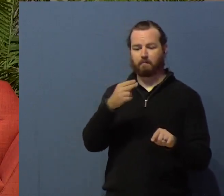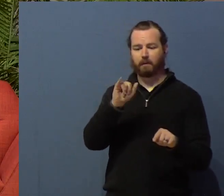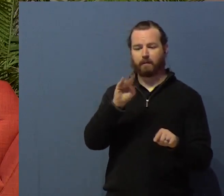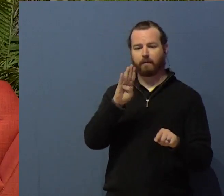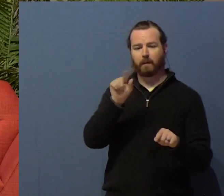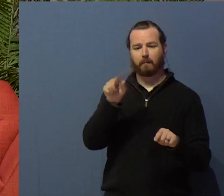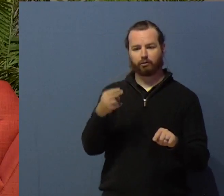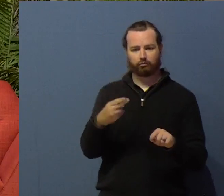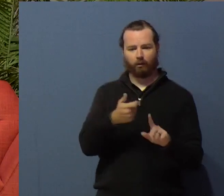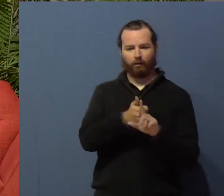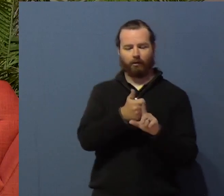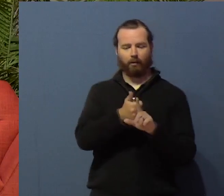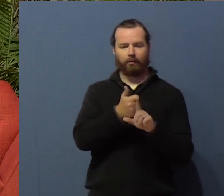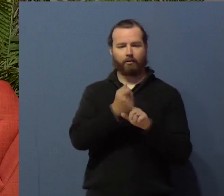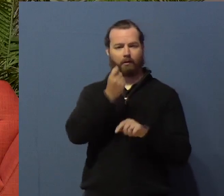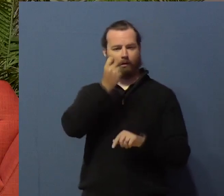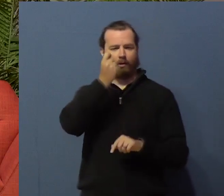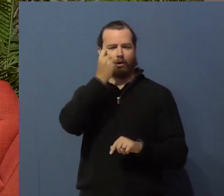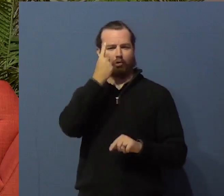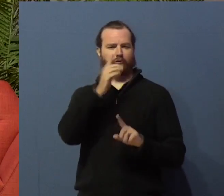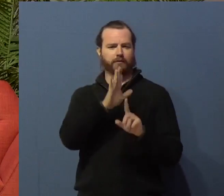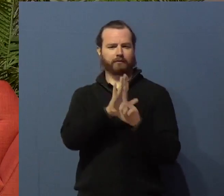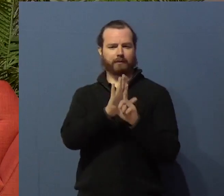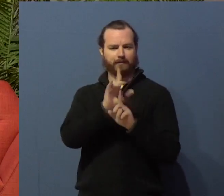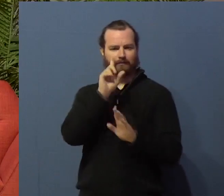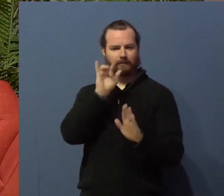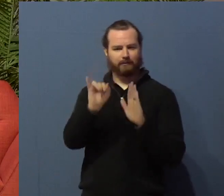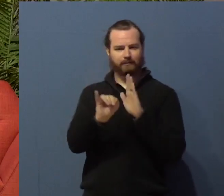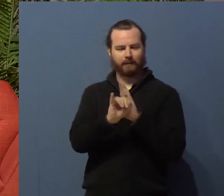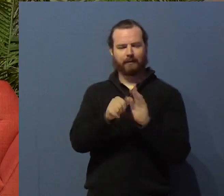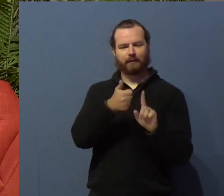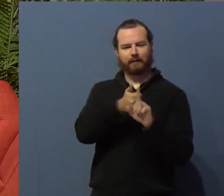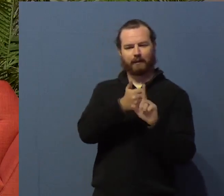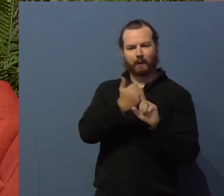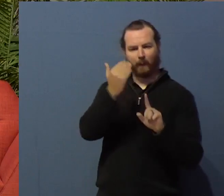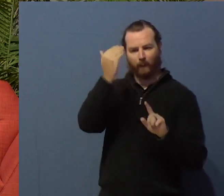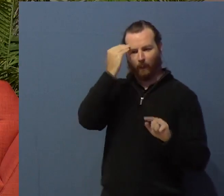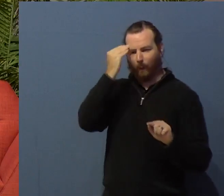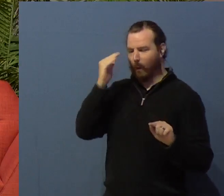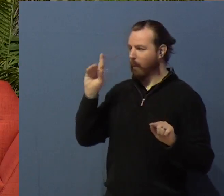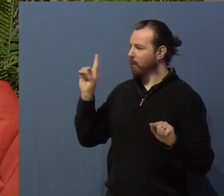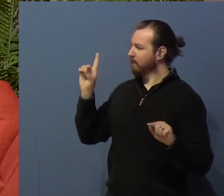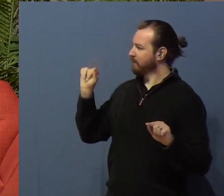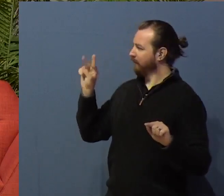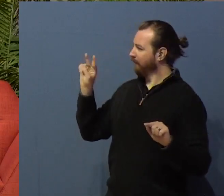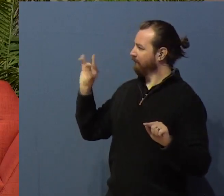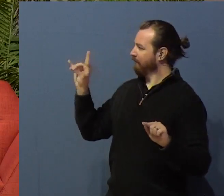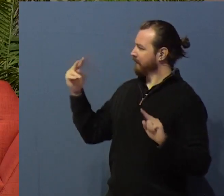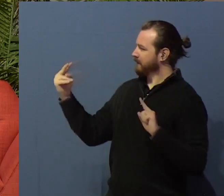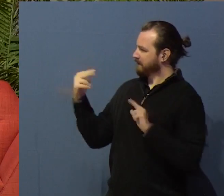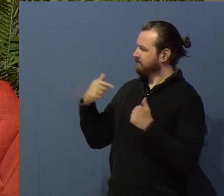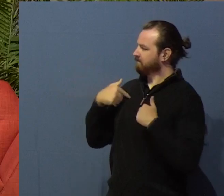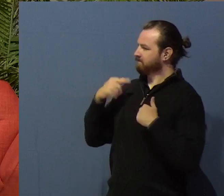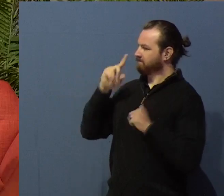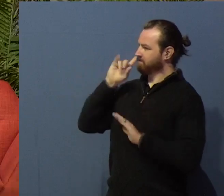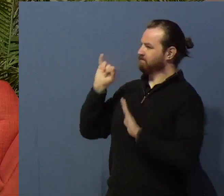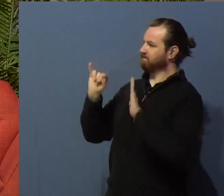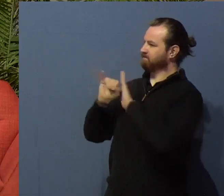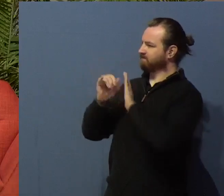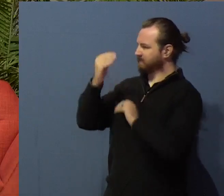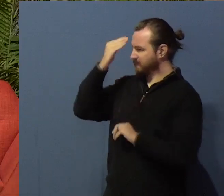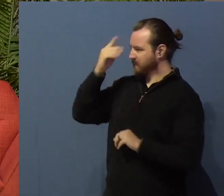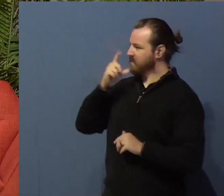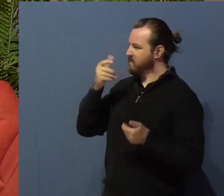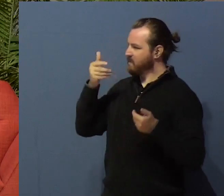He sees, he knows who he is before David. He knows who he is before God. And he expresses that. He says to Ziba, you know what? Take it.